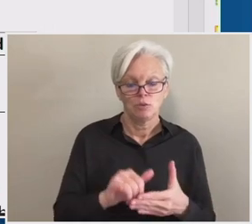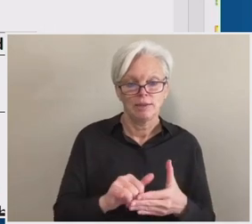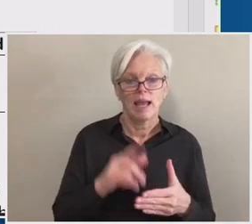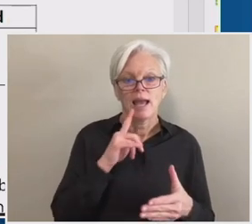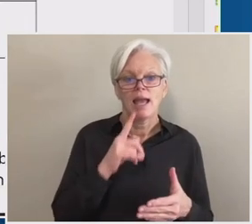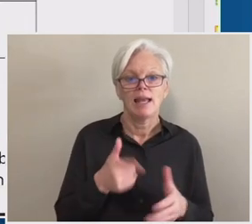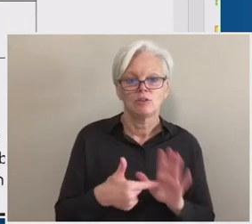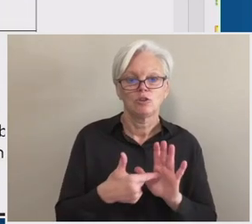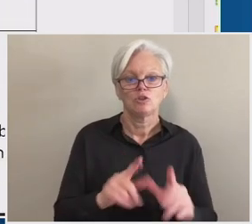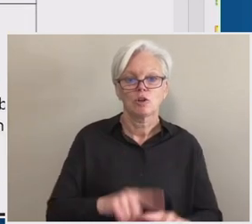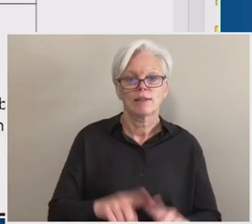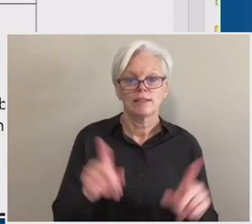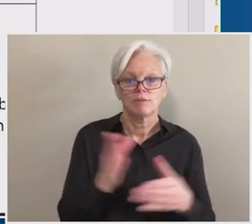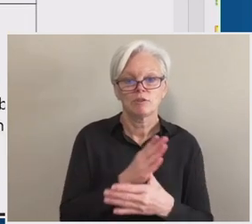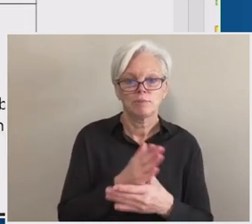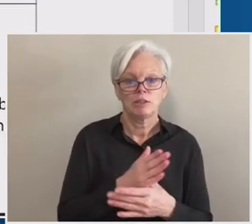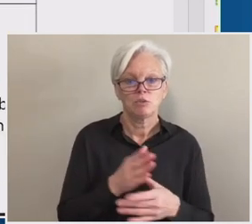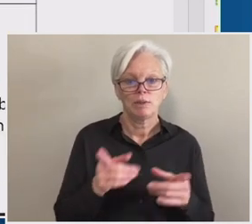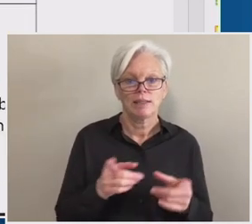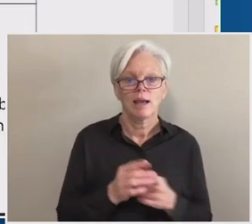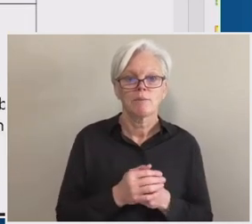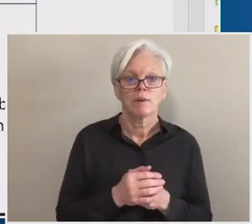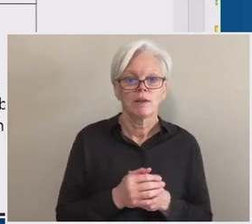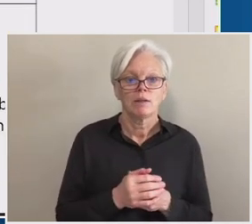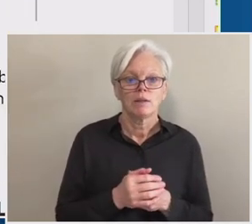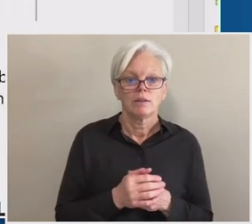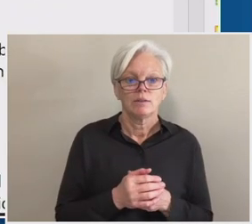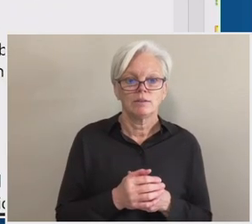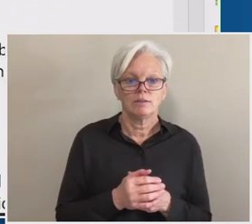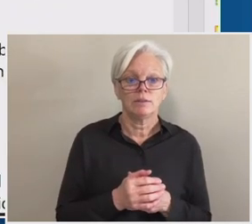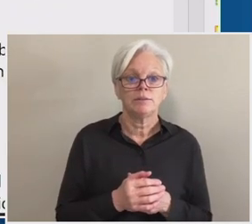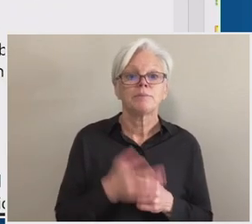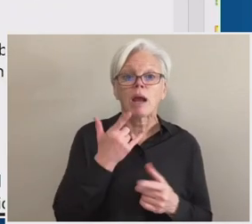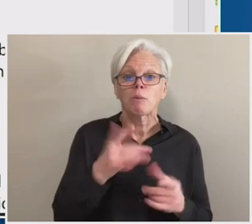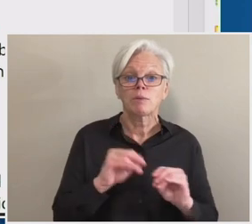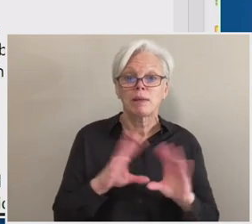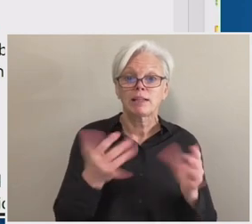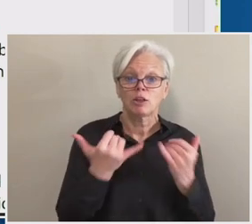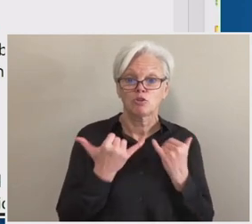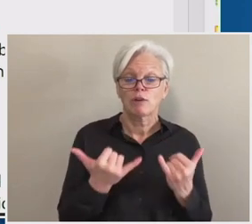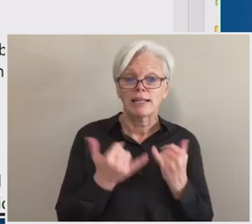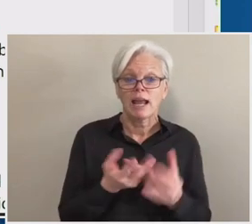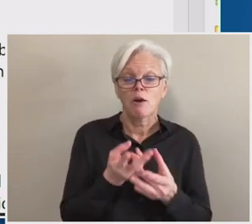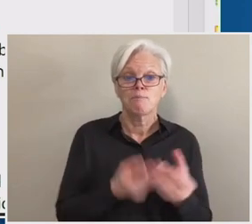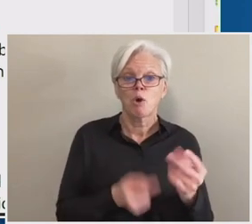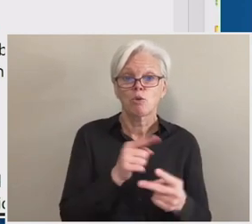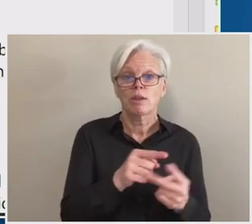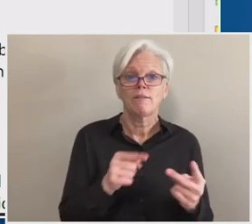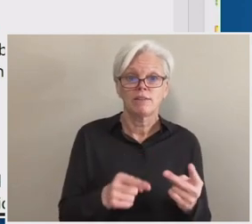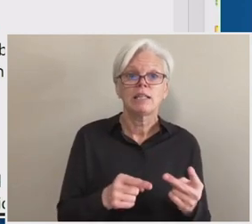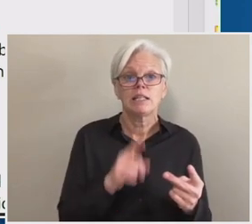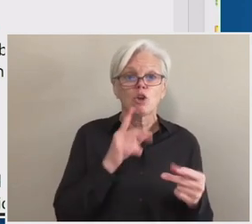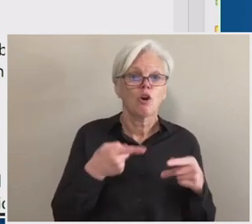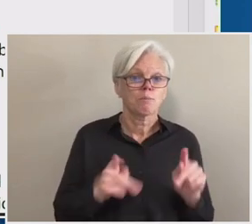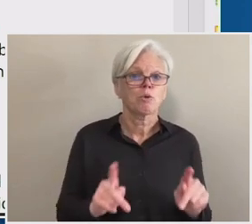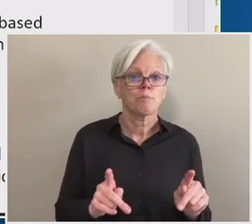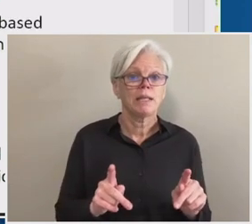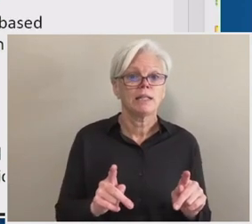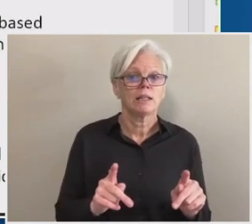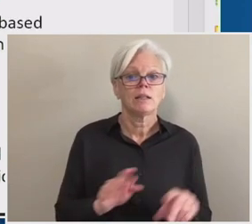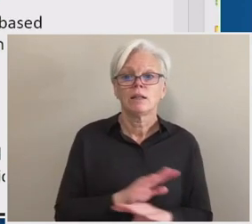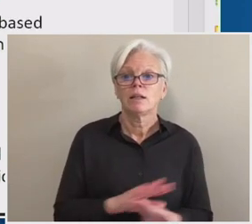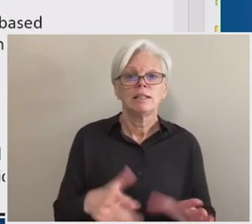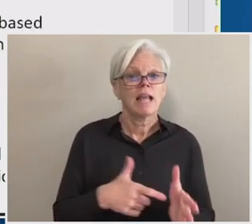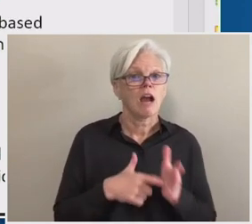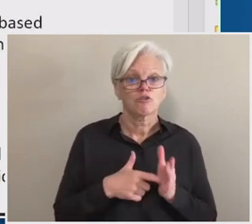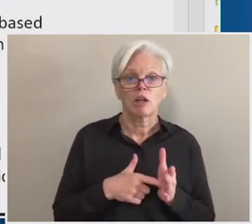the difference between the two. I want to be clear. Currently, both of these are options are permitted. We don't require schools to do